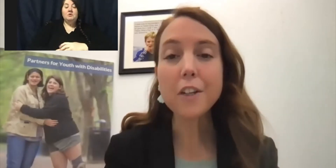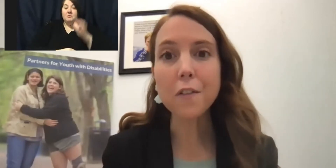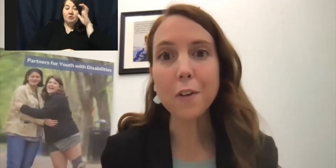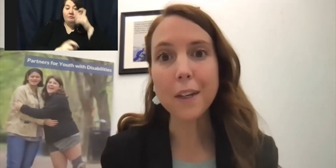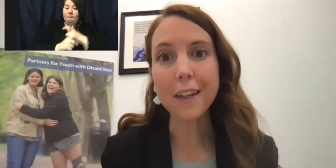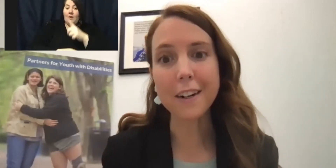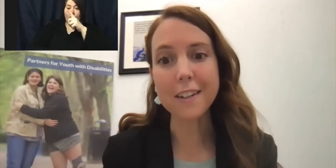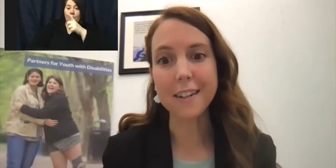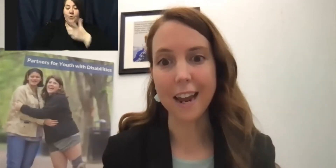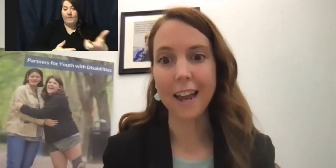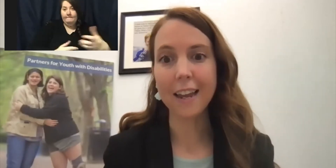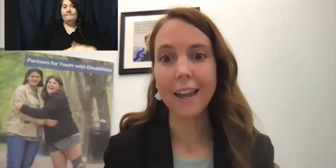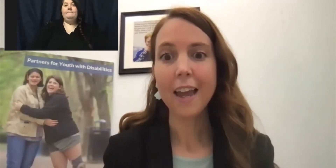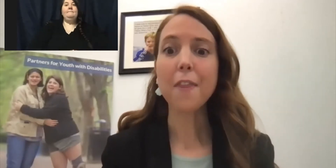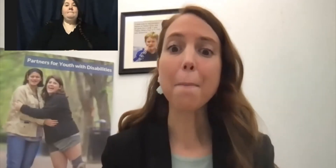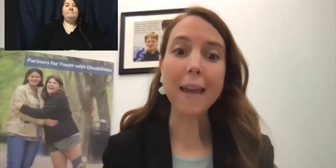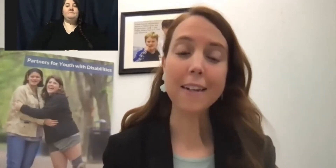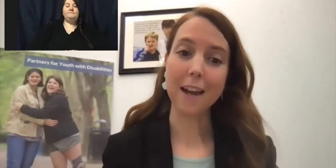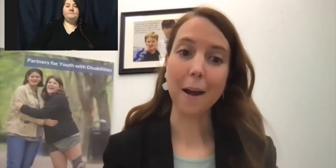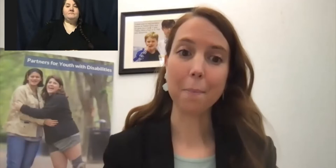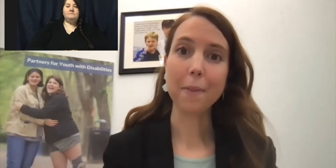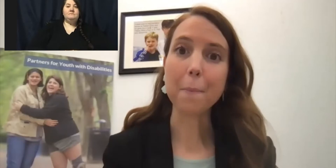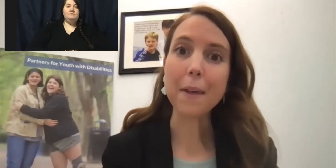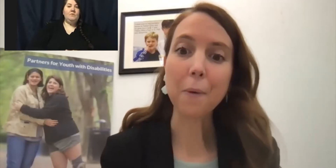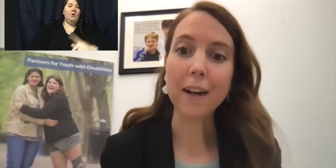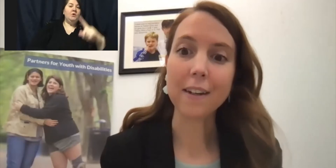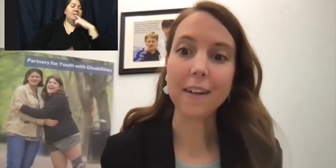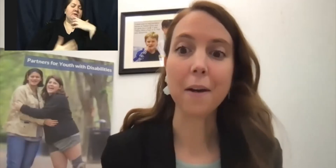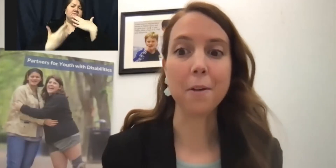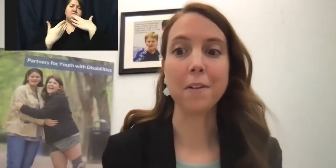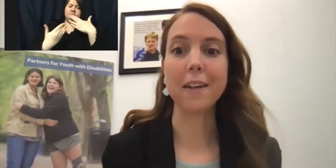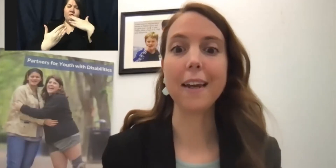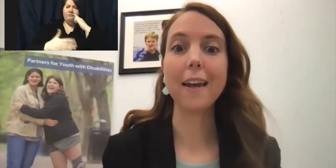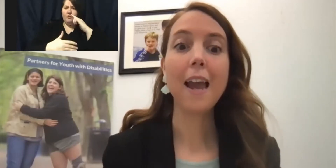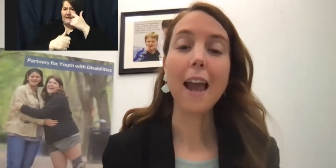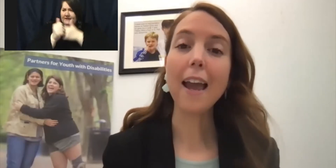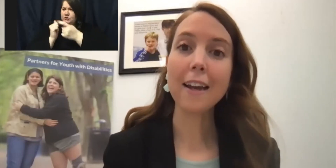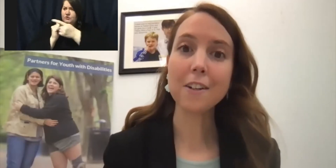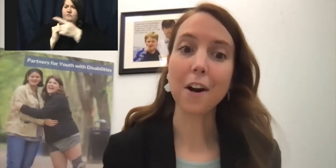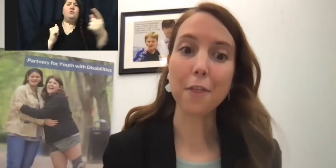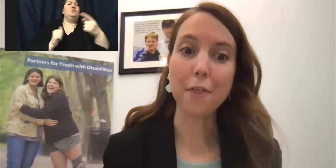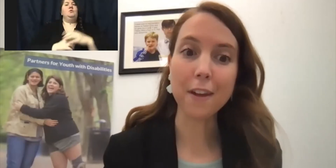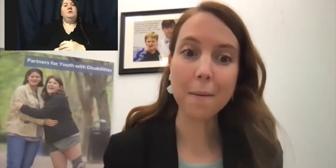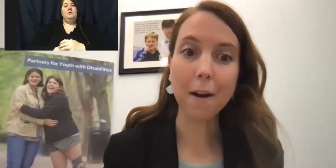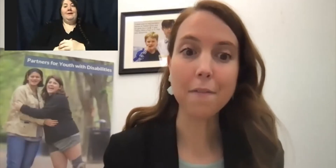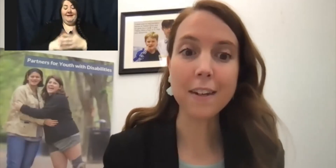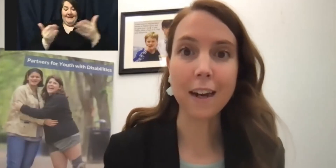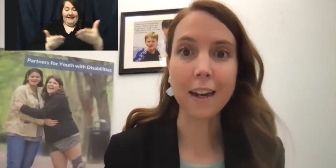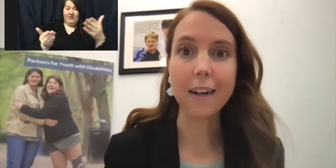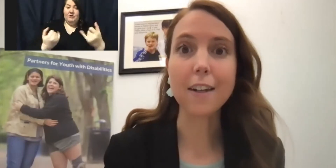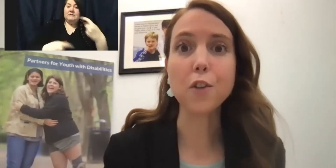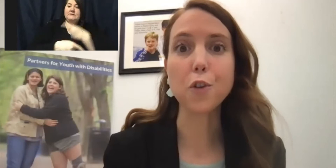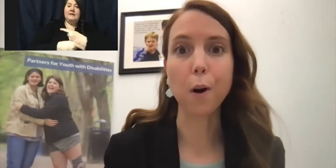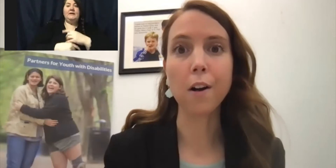each of you here today that makes up the PYD community. And our theme of the